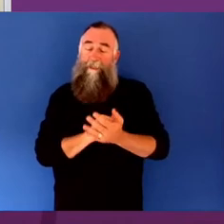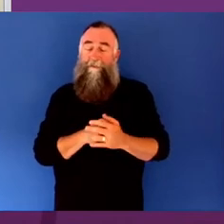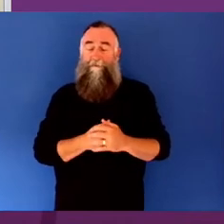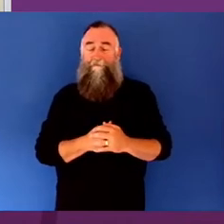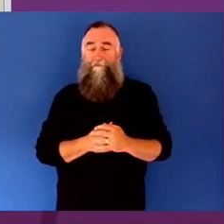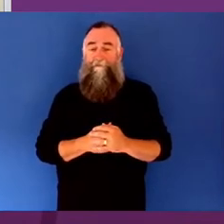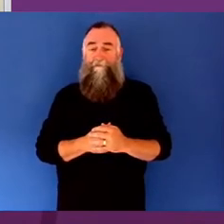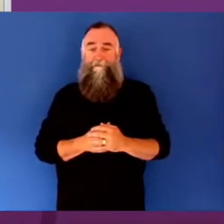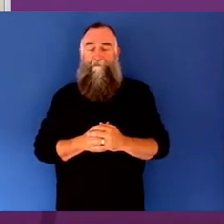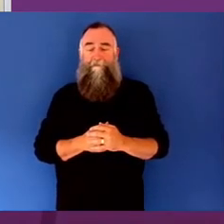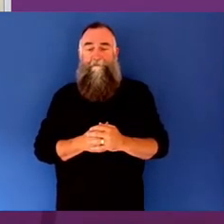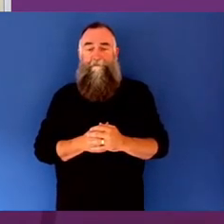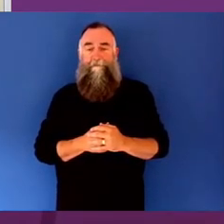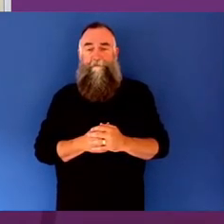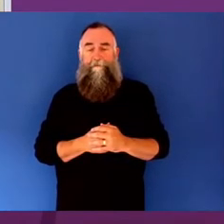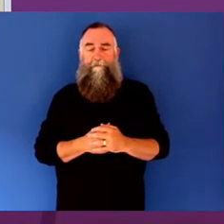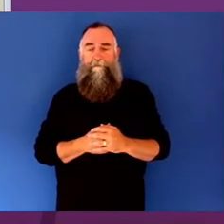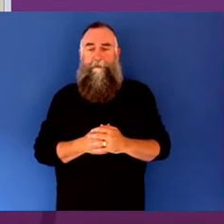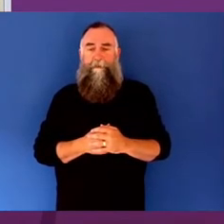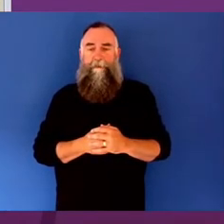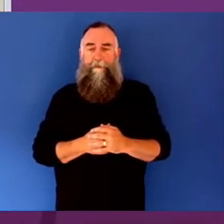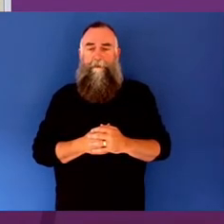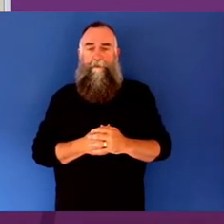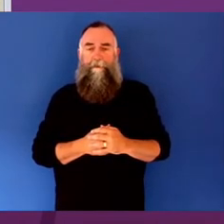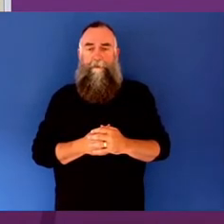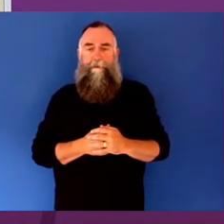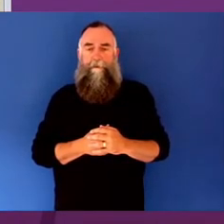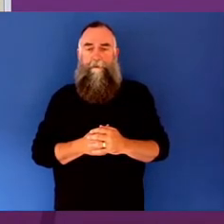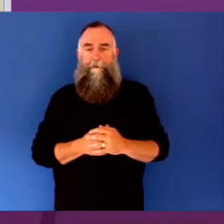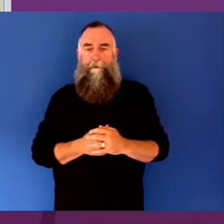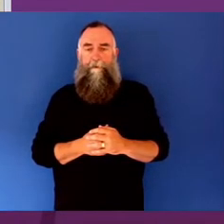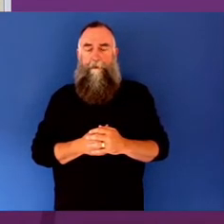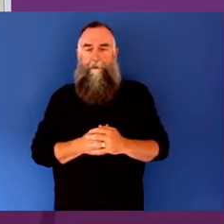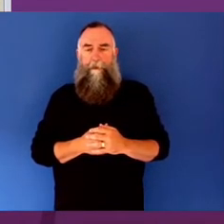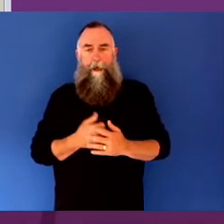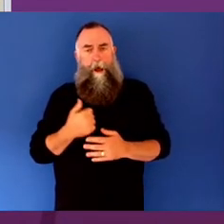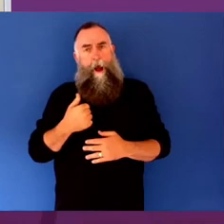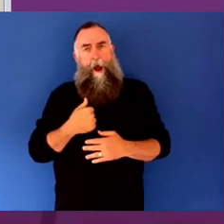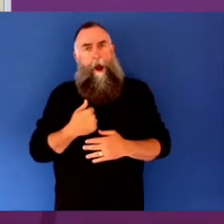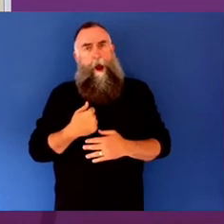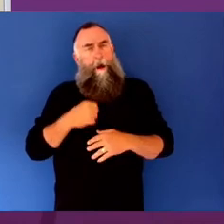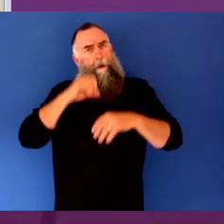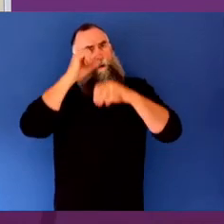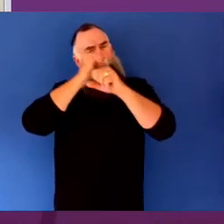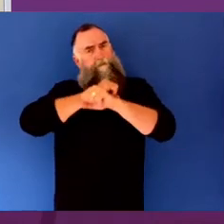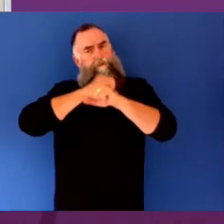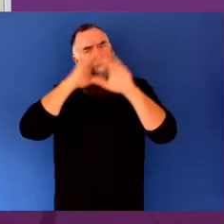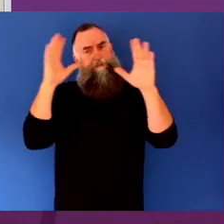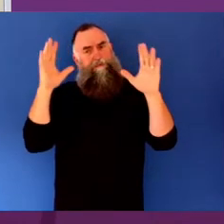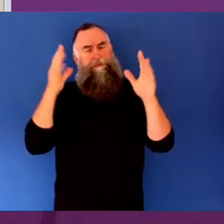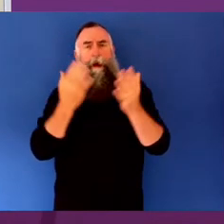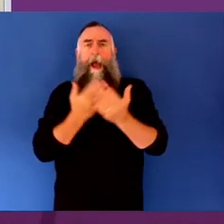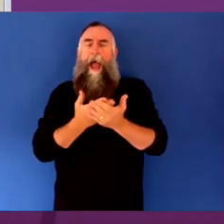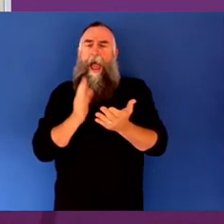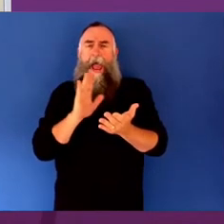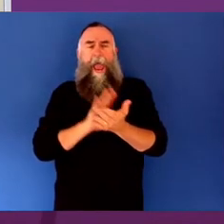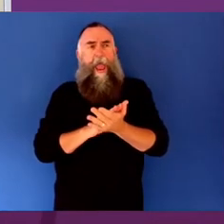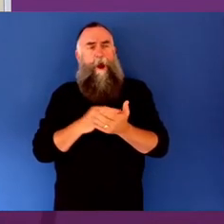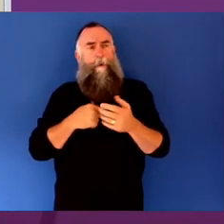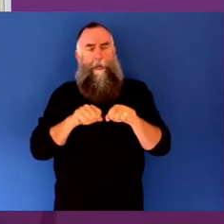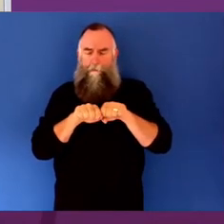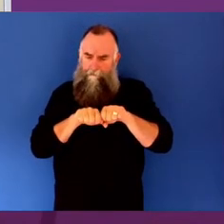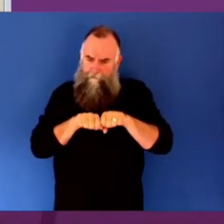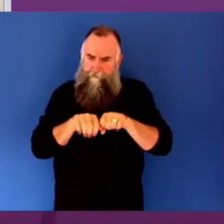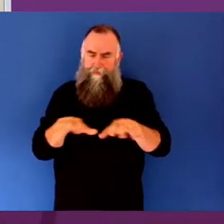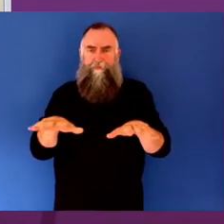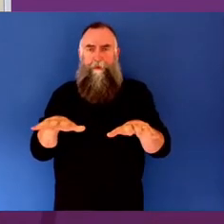that would be a lot of discomfort in that. It's not as whole. How do you roll out something on a person centric, which is a whole of system approach?